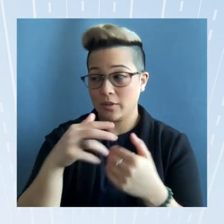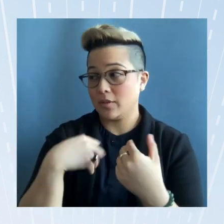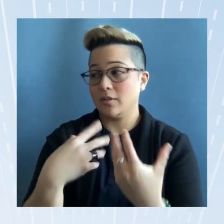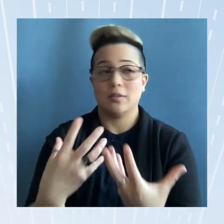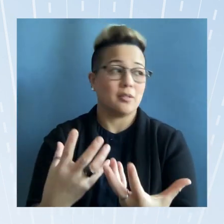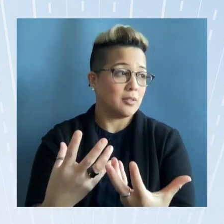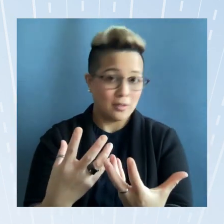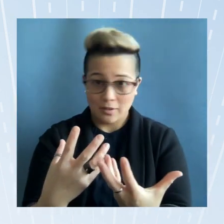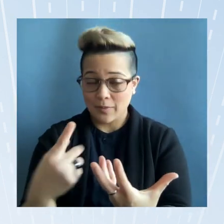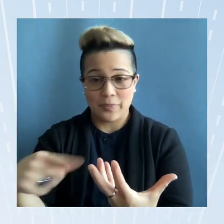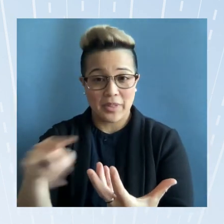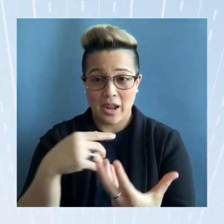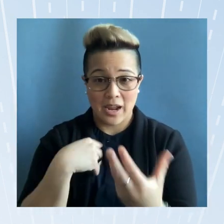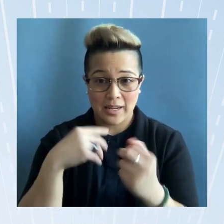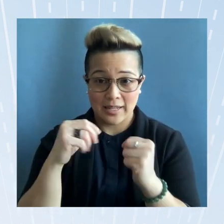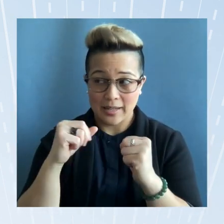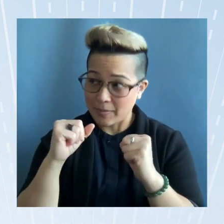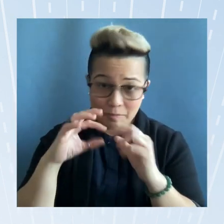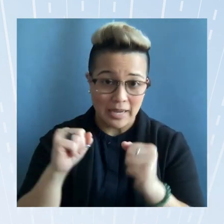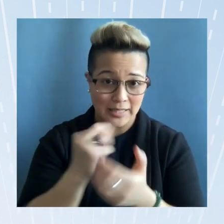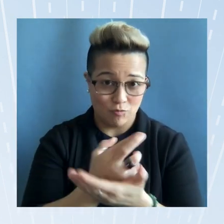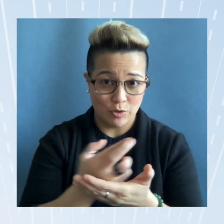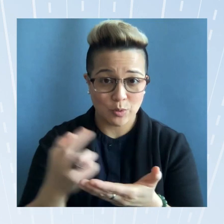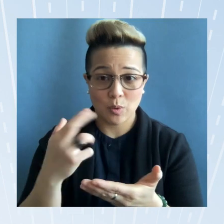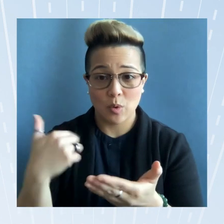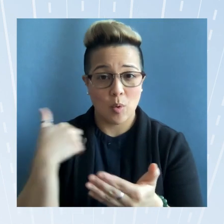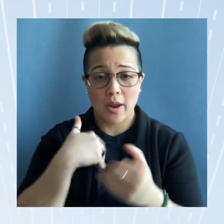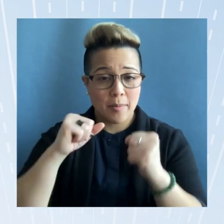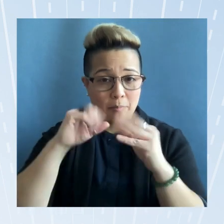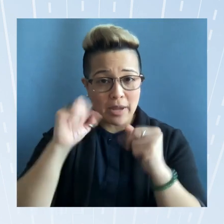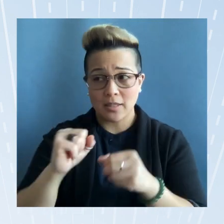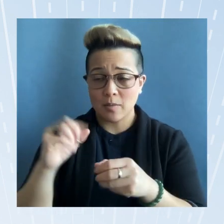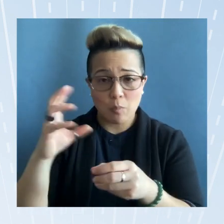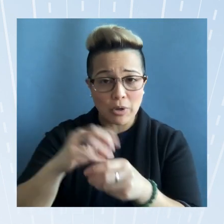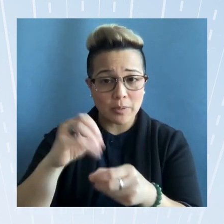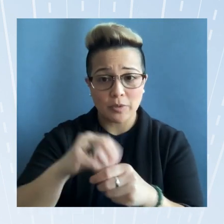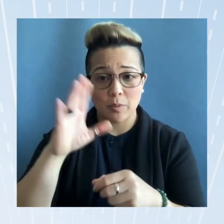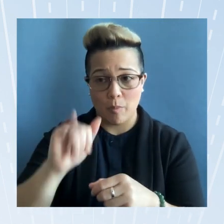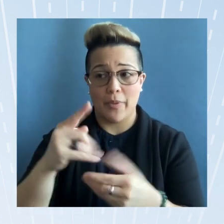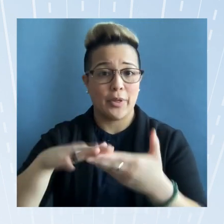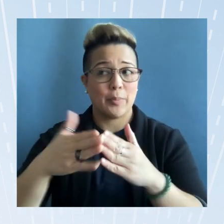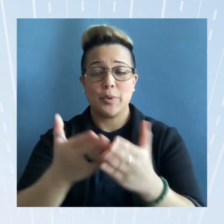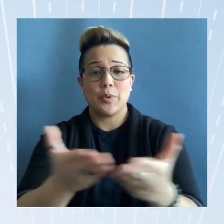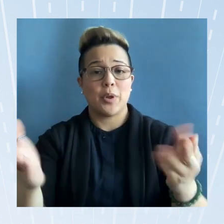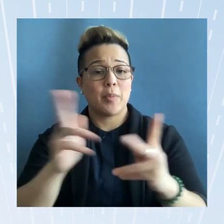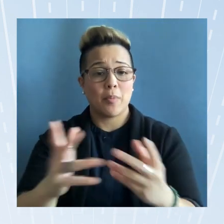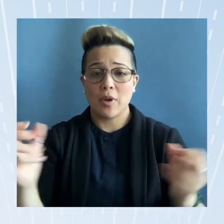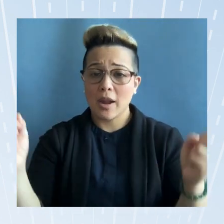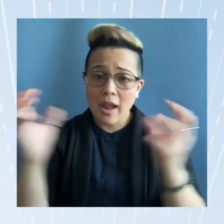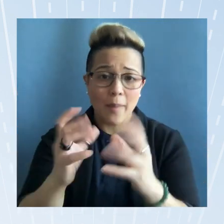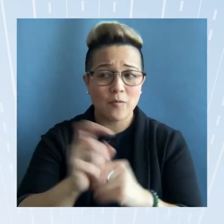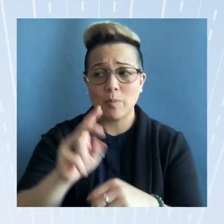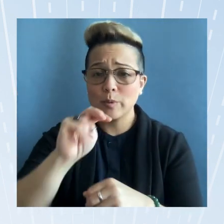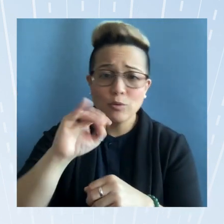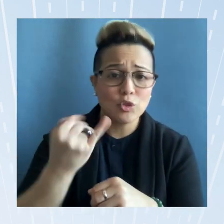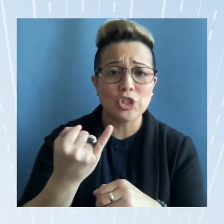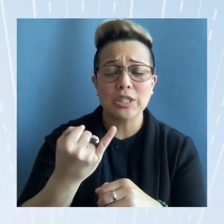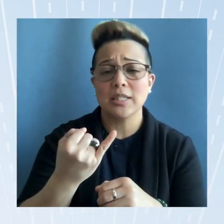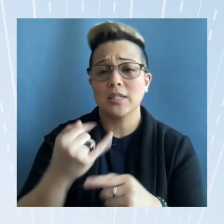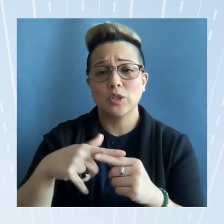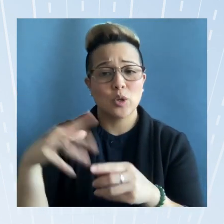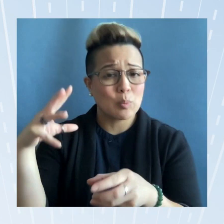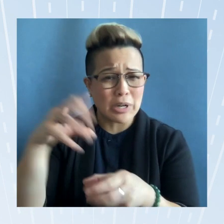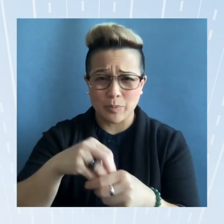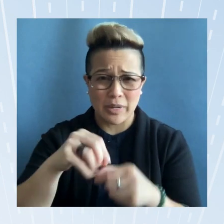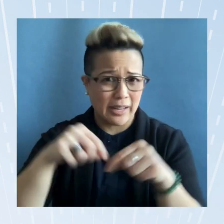had extraordinary resources we had um an amazing participation by the community people came in from new jersey um to participate